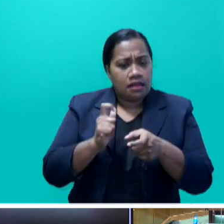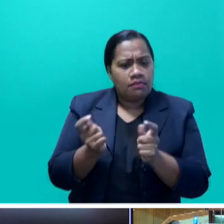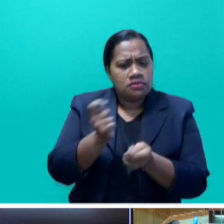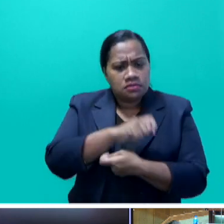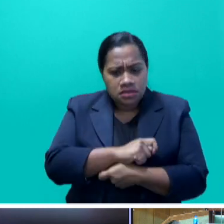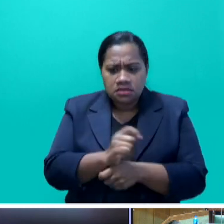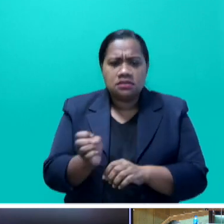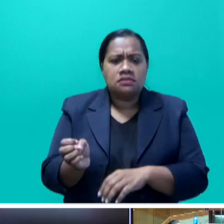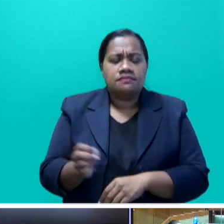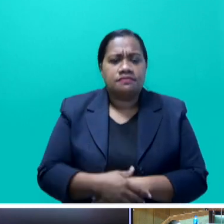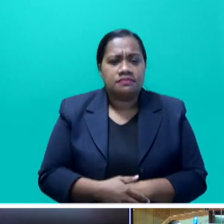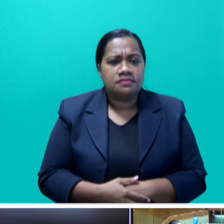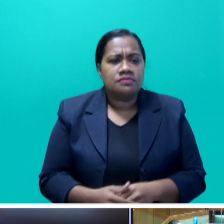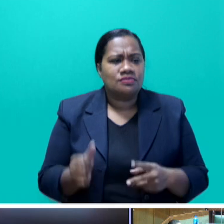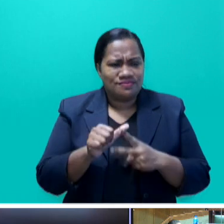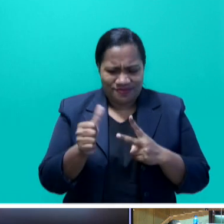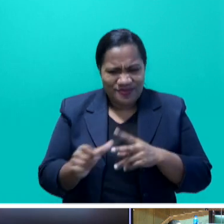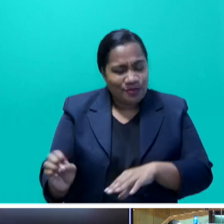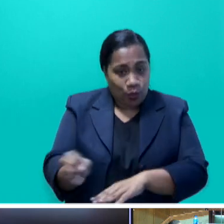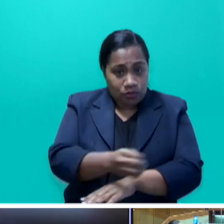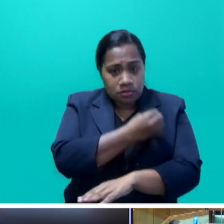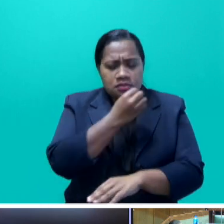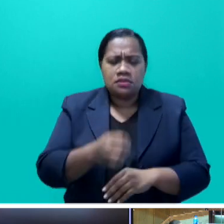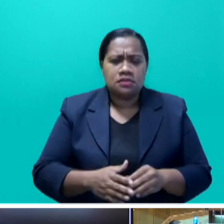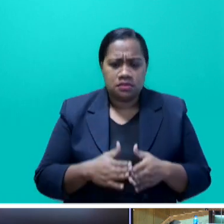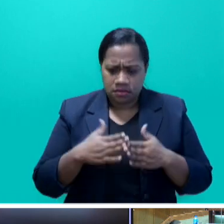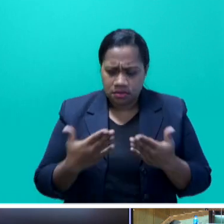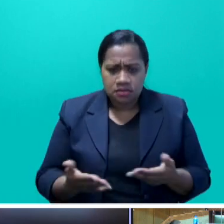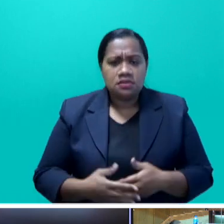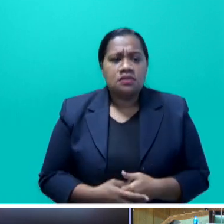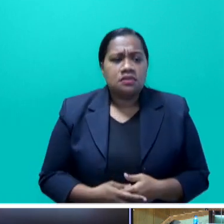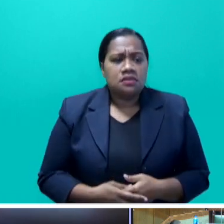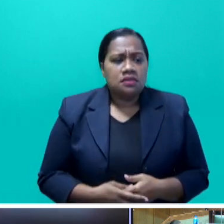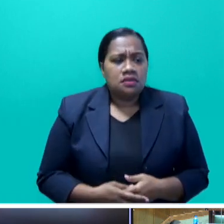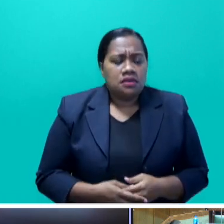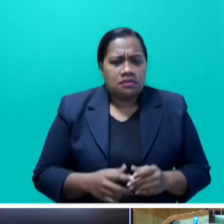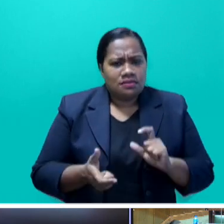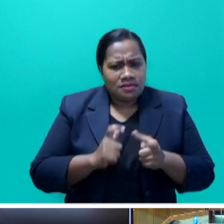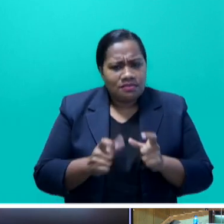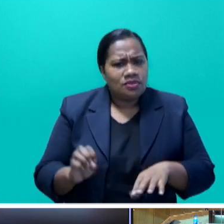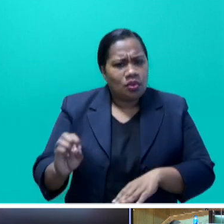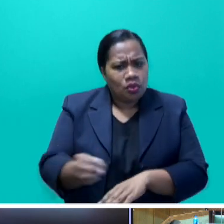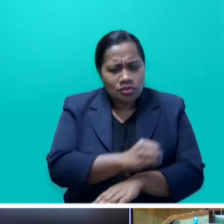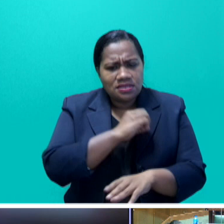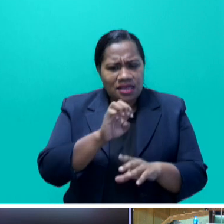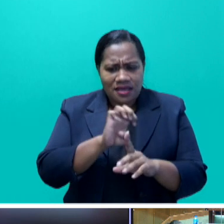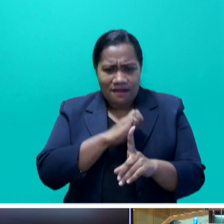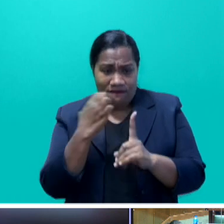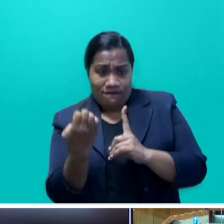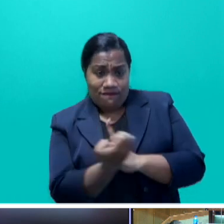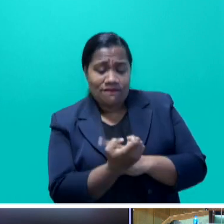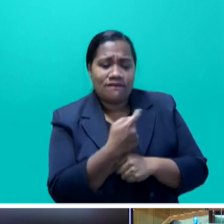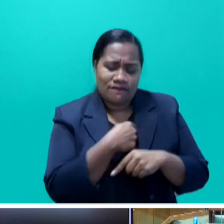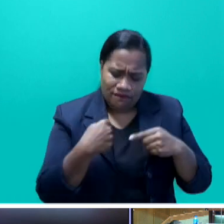oceans degradation. By addressing matters at home on climate, oceans, and the environment, we are creating good,